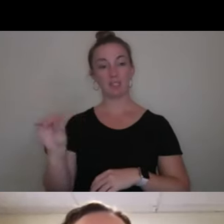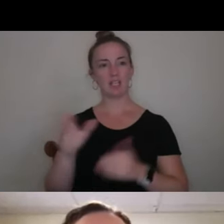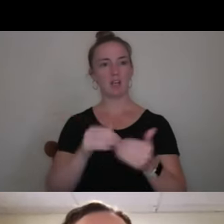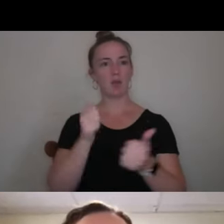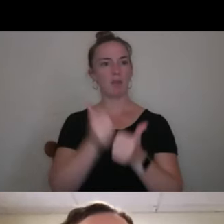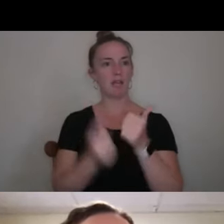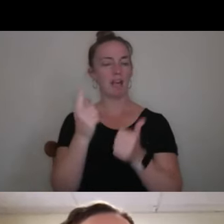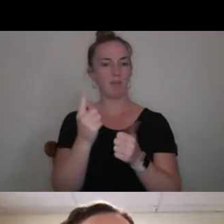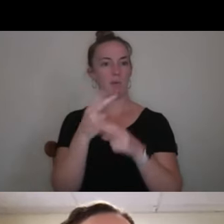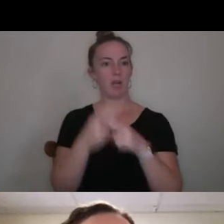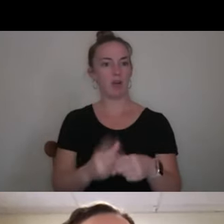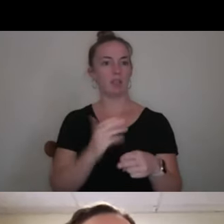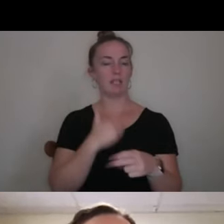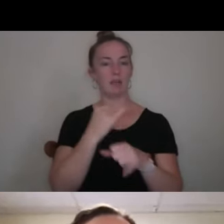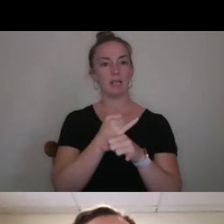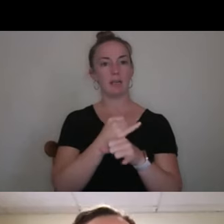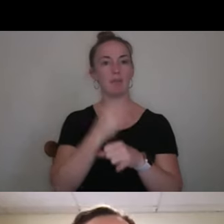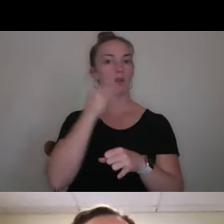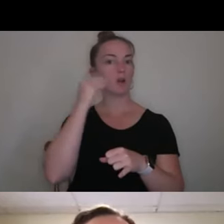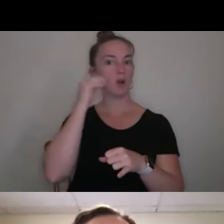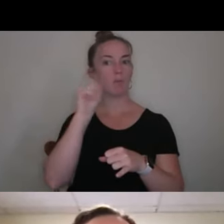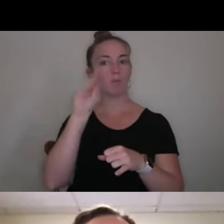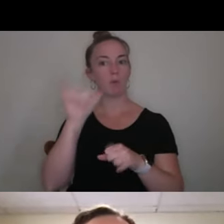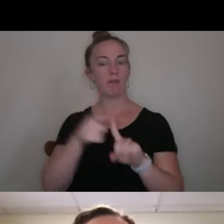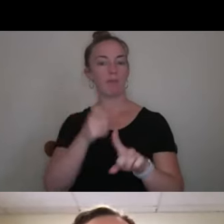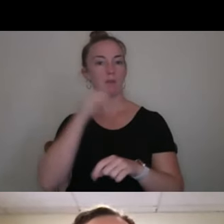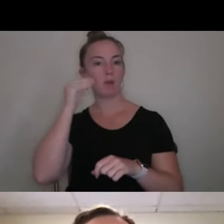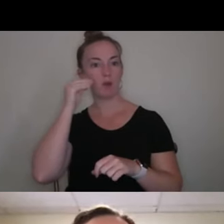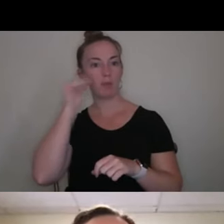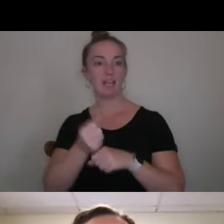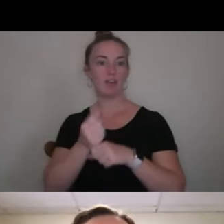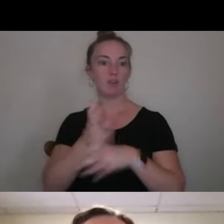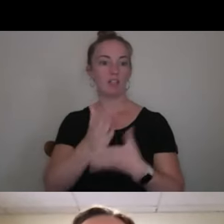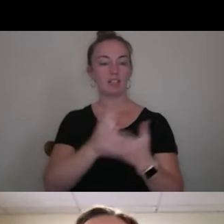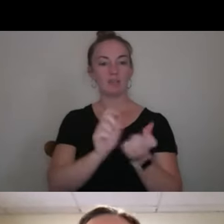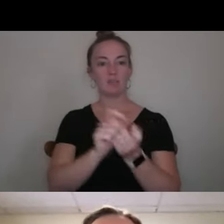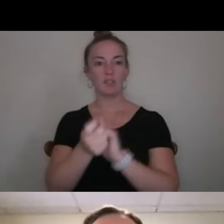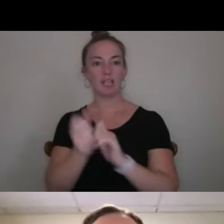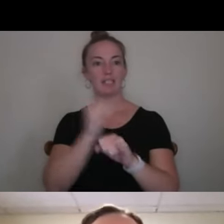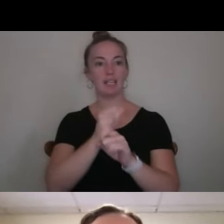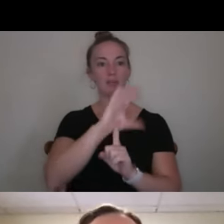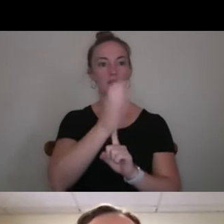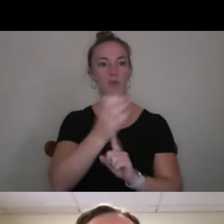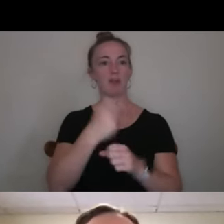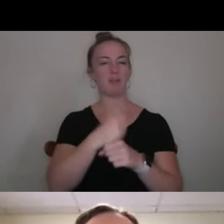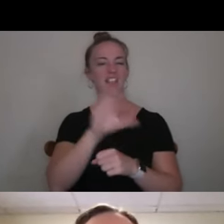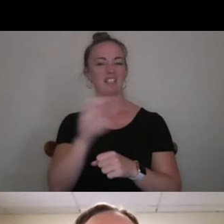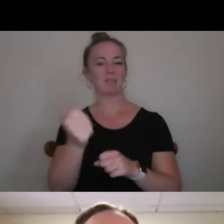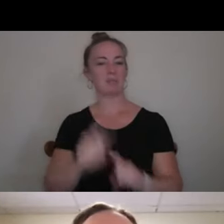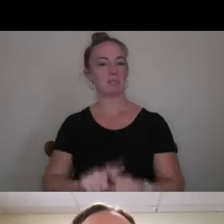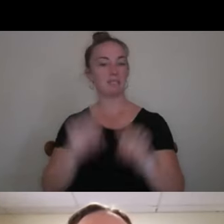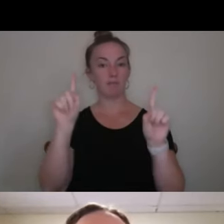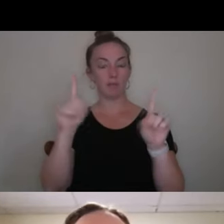campus home away from home. That does some things to the campus culture that I do think sets center apart. It makes us